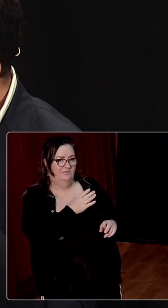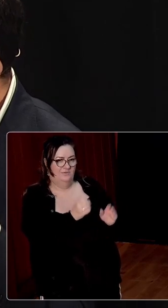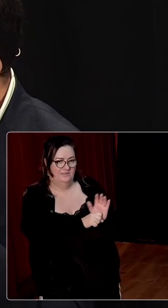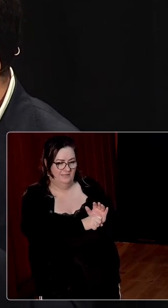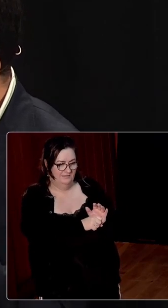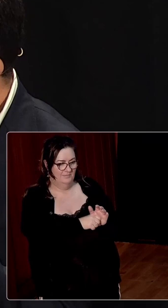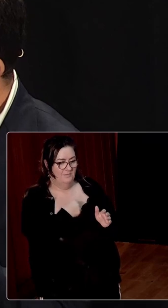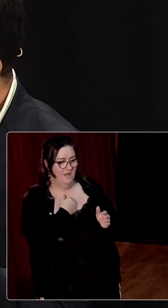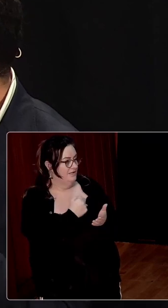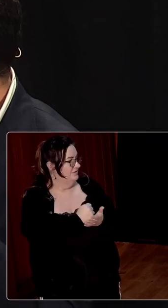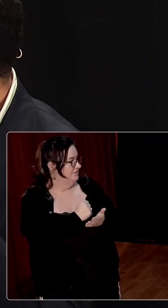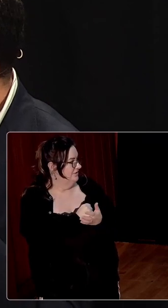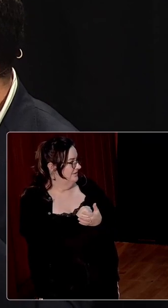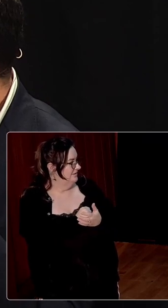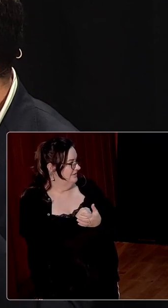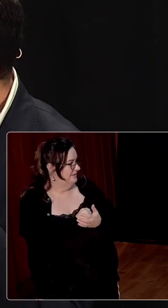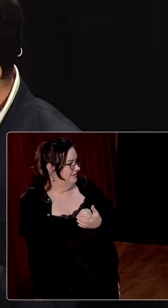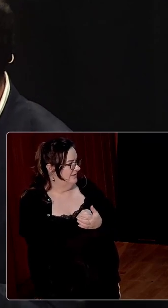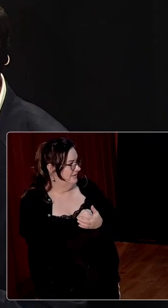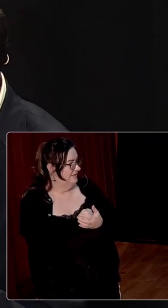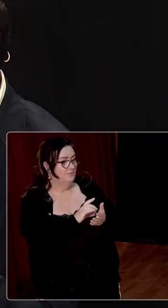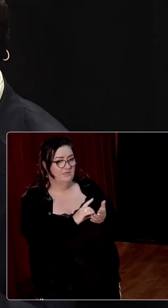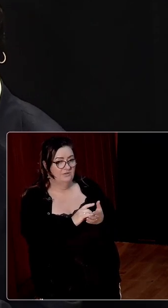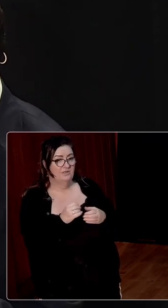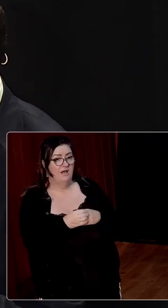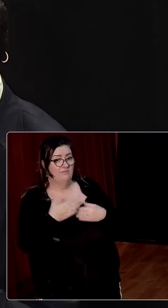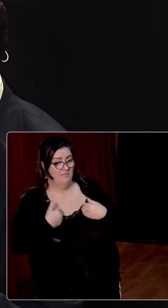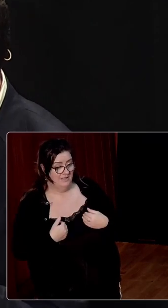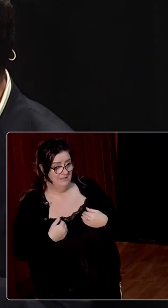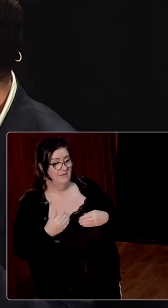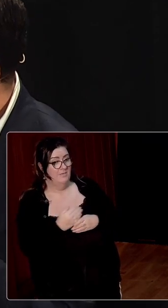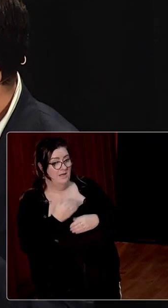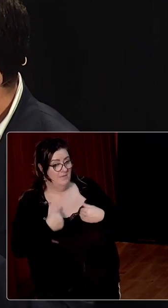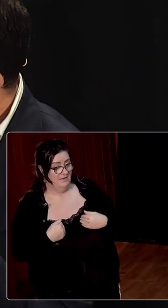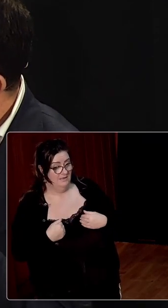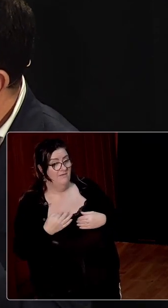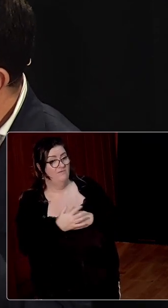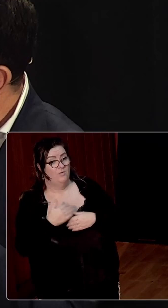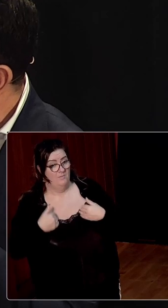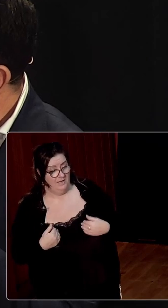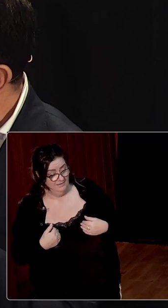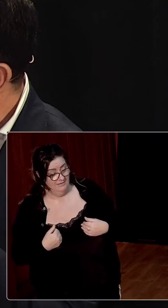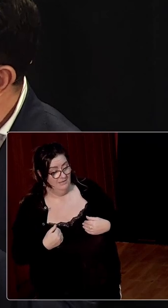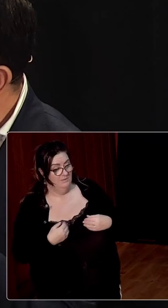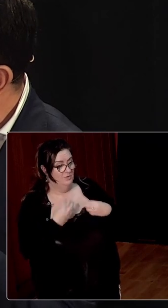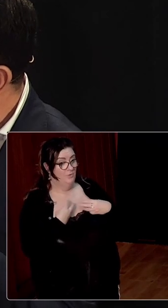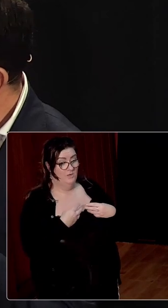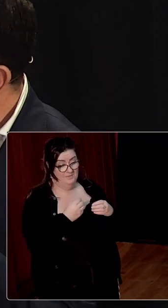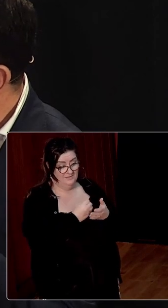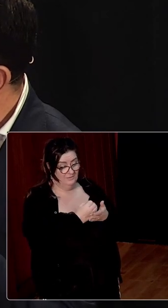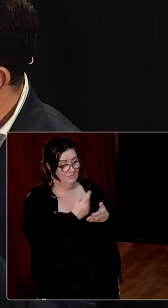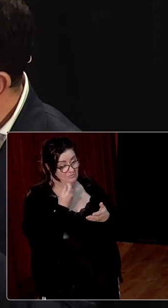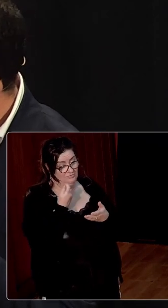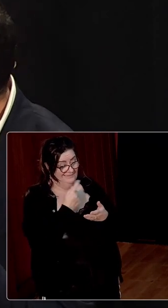But, you my studies have told me it was a history of men, written by men, for men essentially, that the story of the women of Ireland has only really